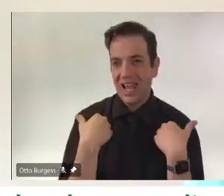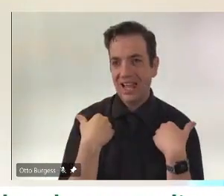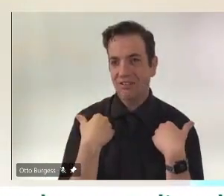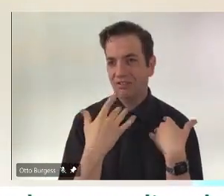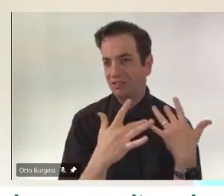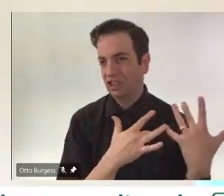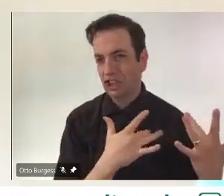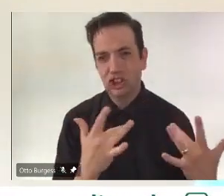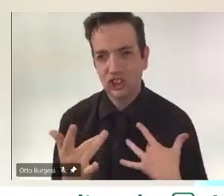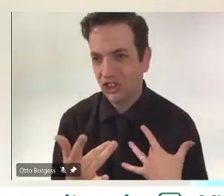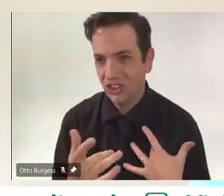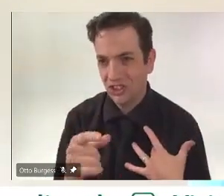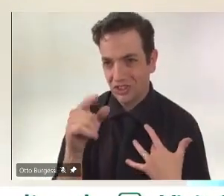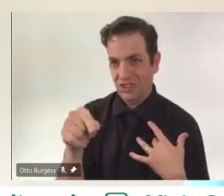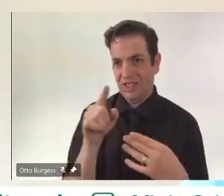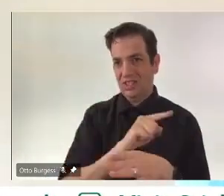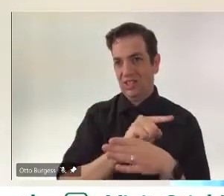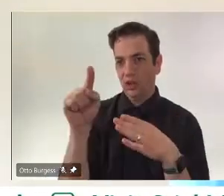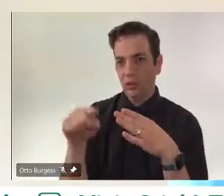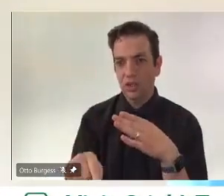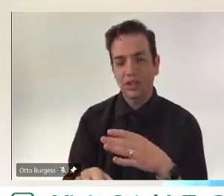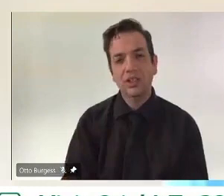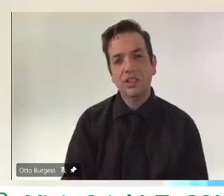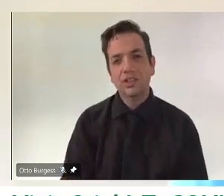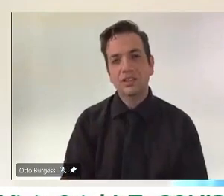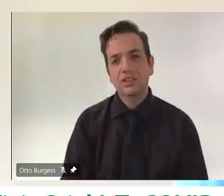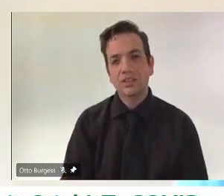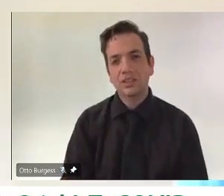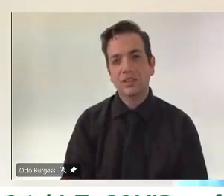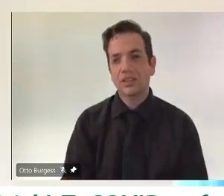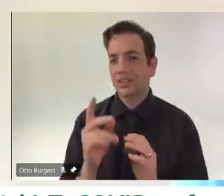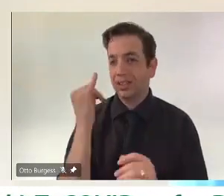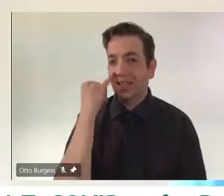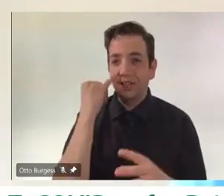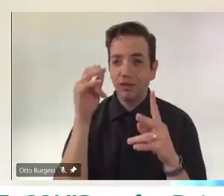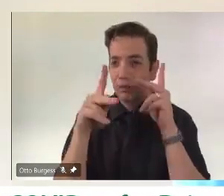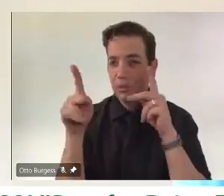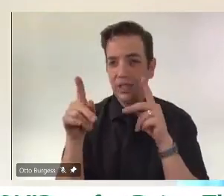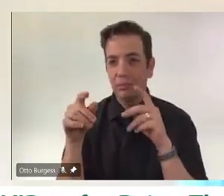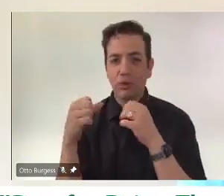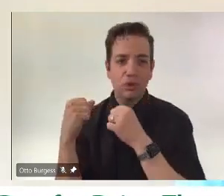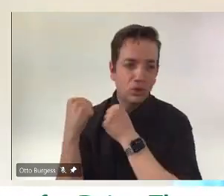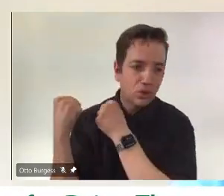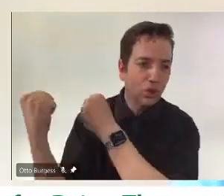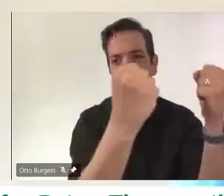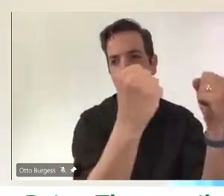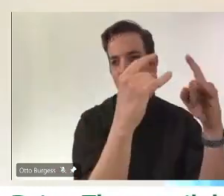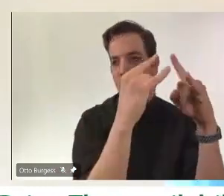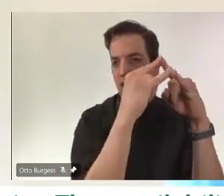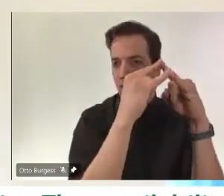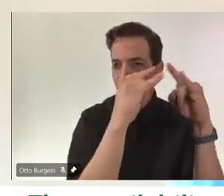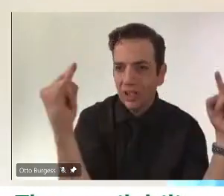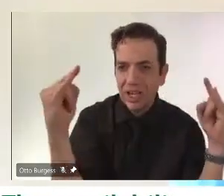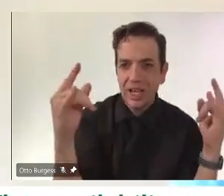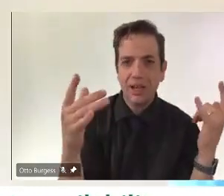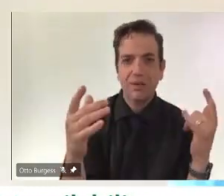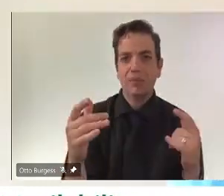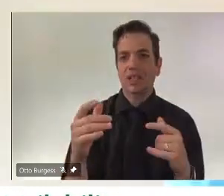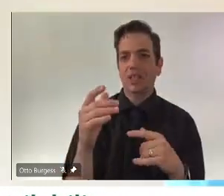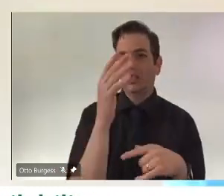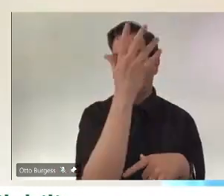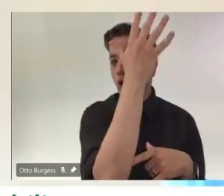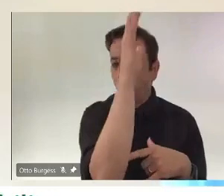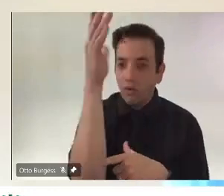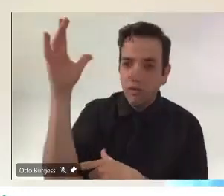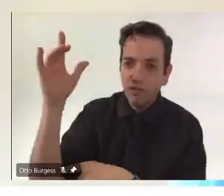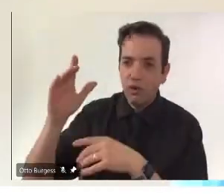of us need to do our bit if we're out camping or at our cabin or just enjoying the great outdoors closer to home that we just, you know, keep